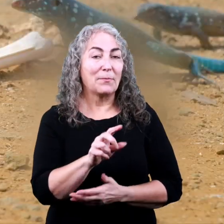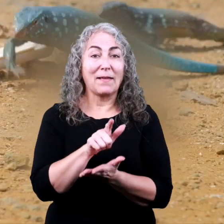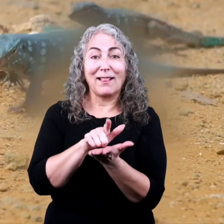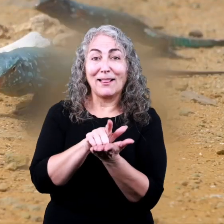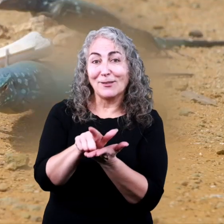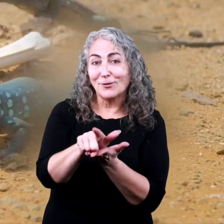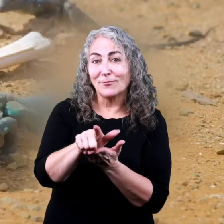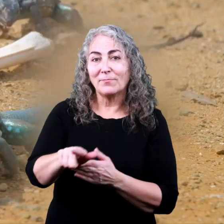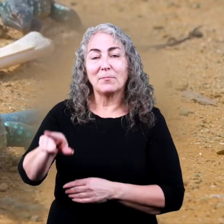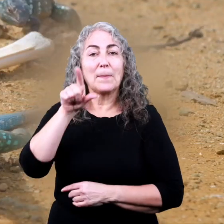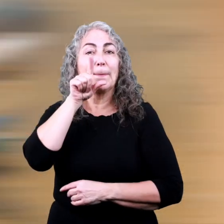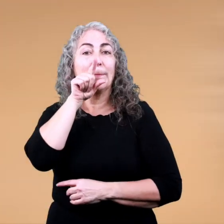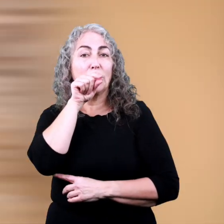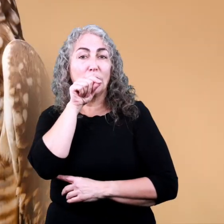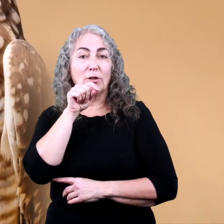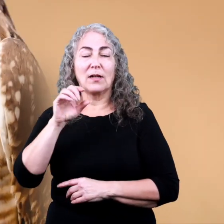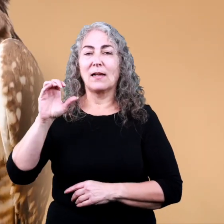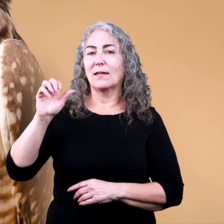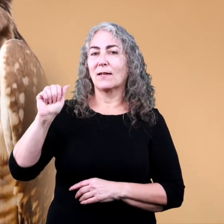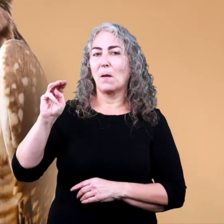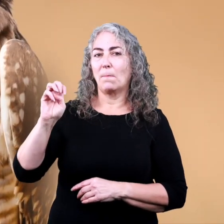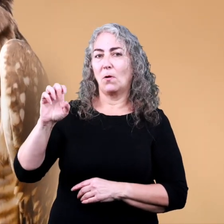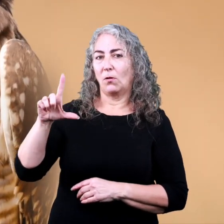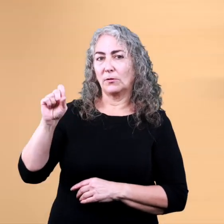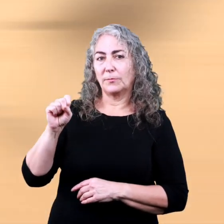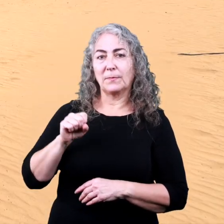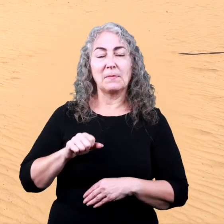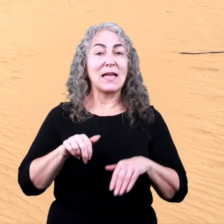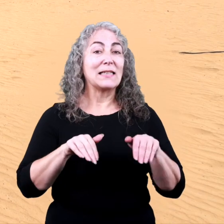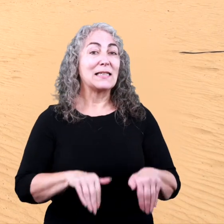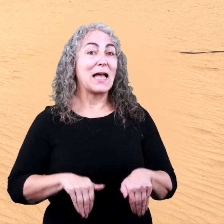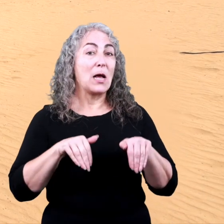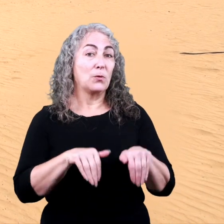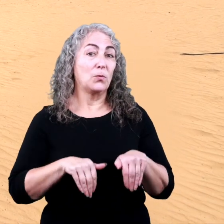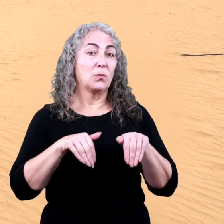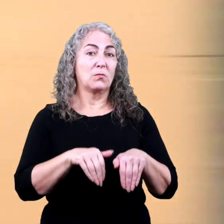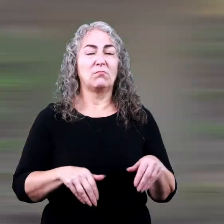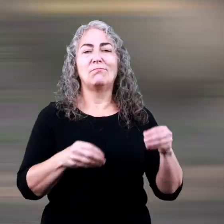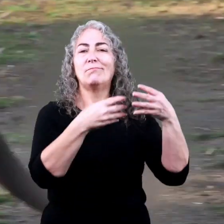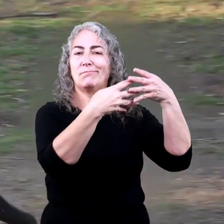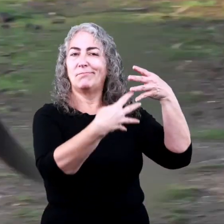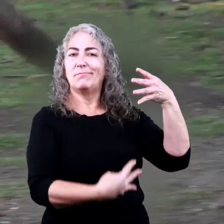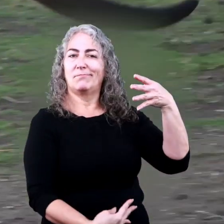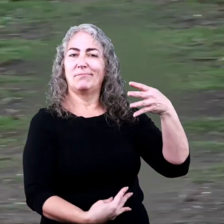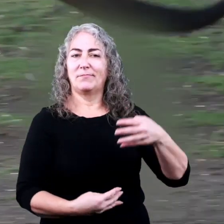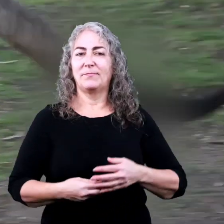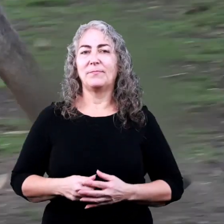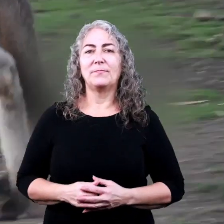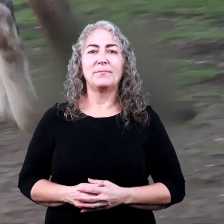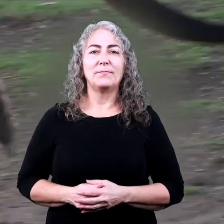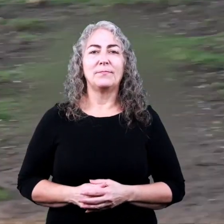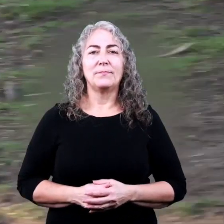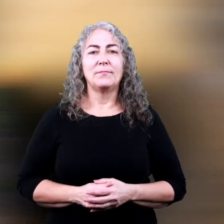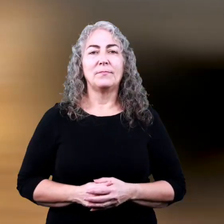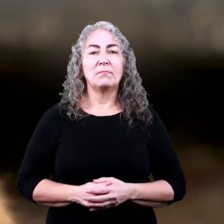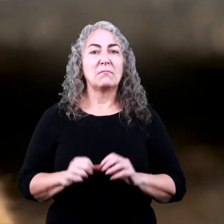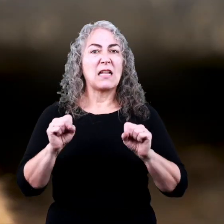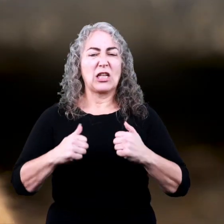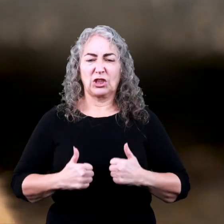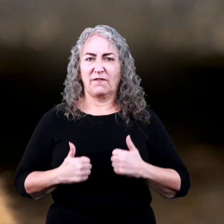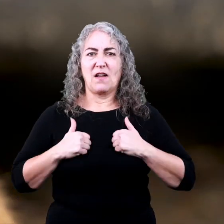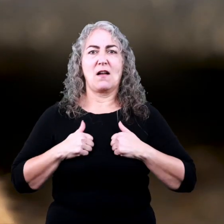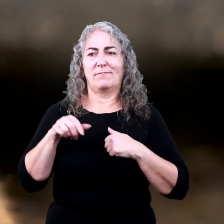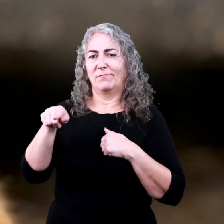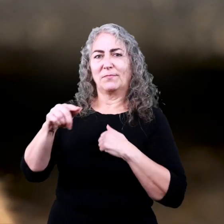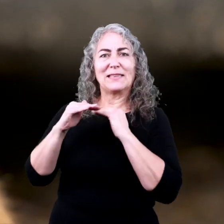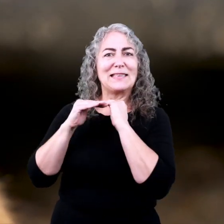lizards, birds, camels, kangaroos, and more, all